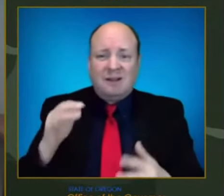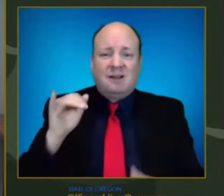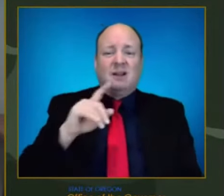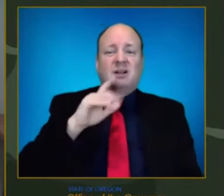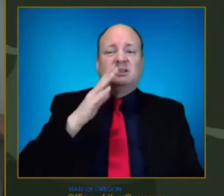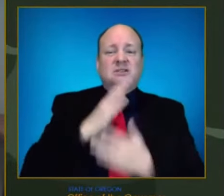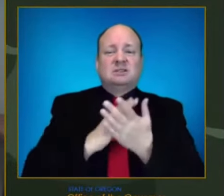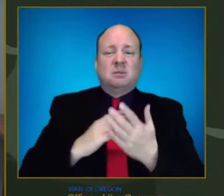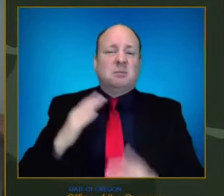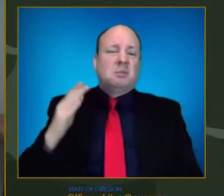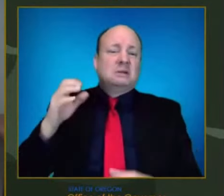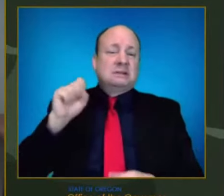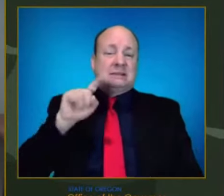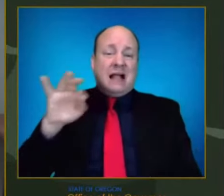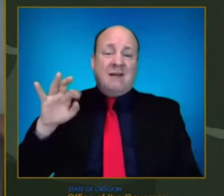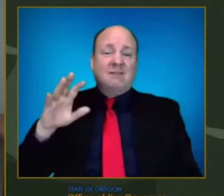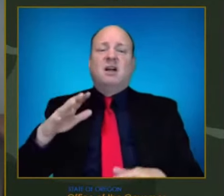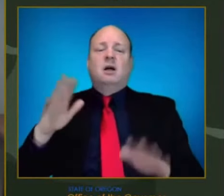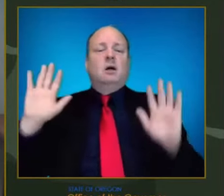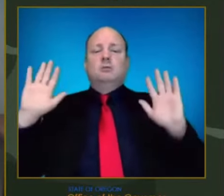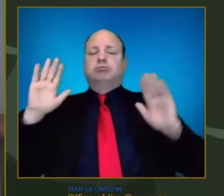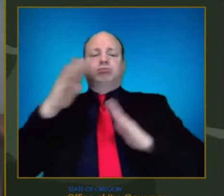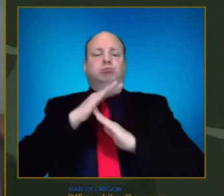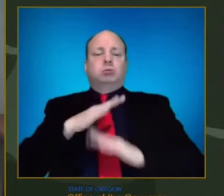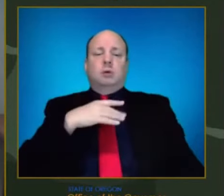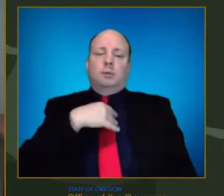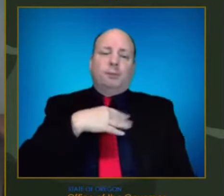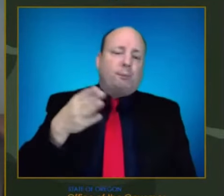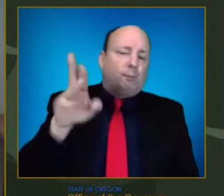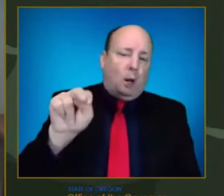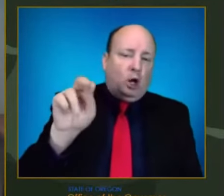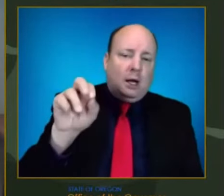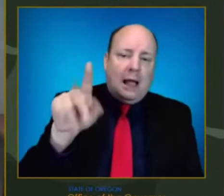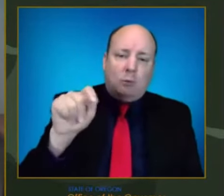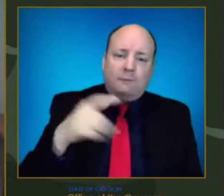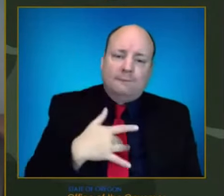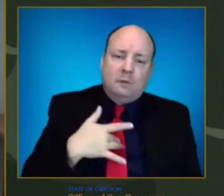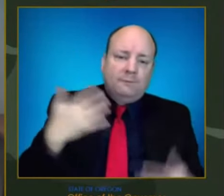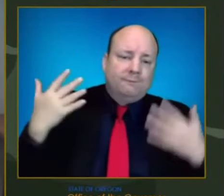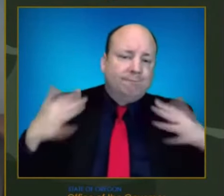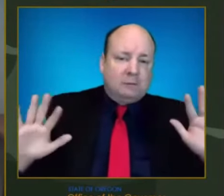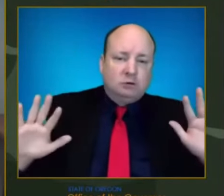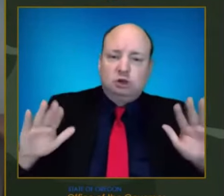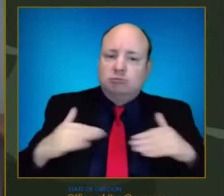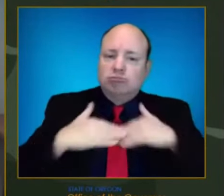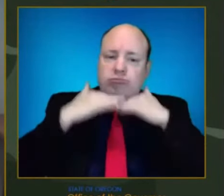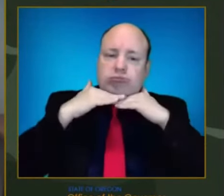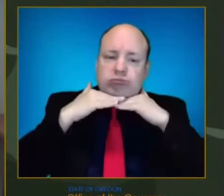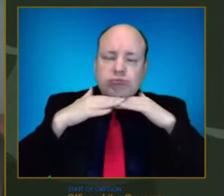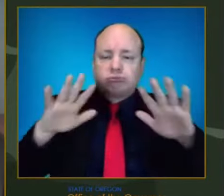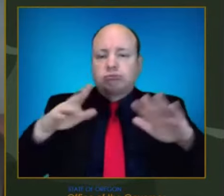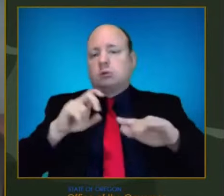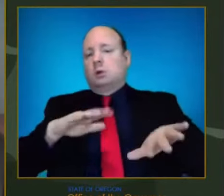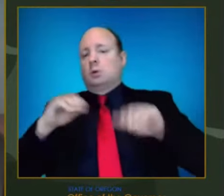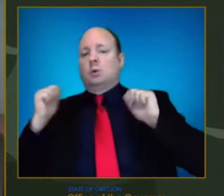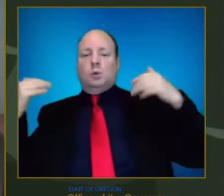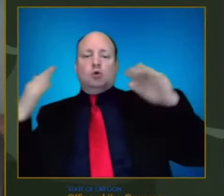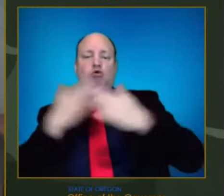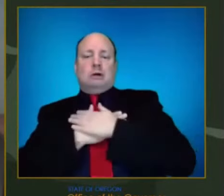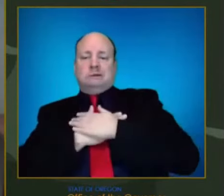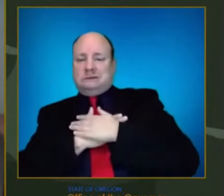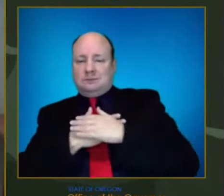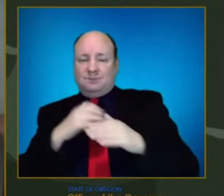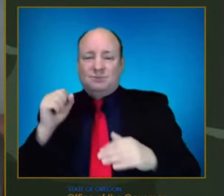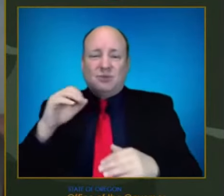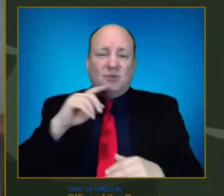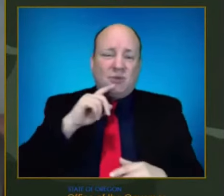but the burnout that our staff is experiencing in caring for patients. It's extraordinarily difficult to